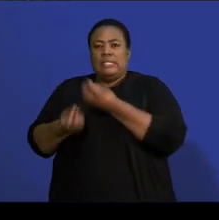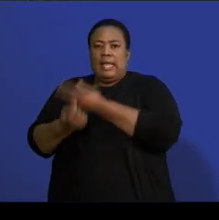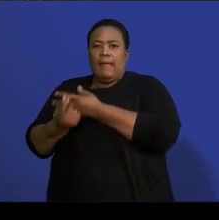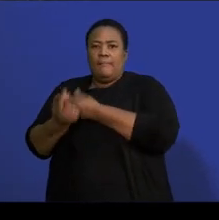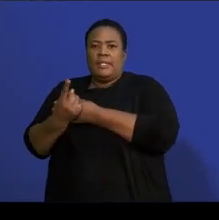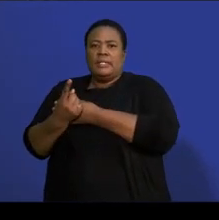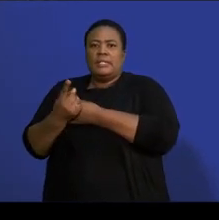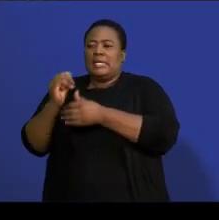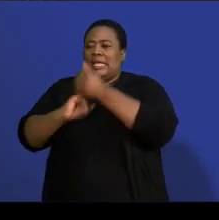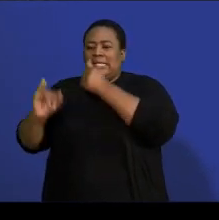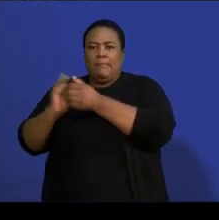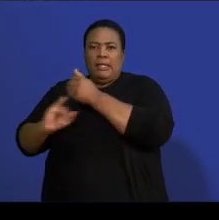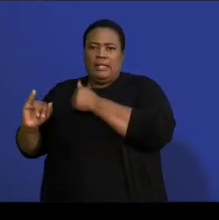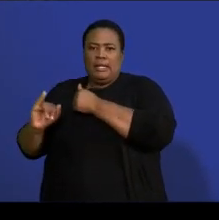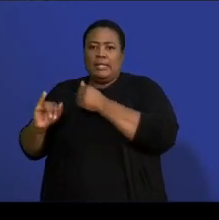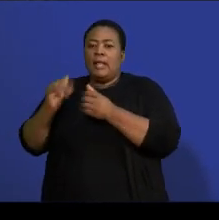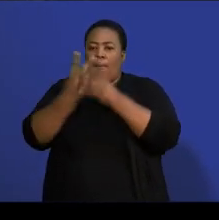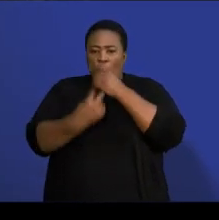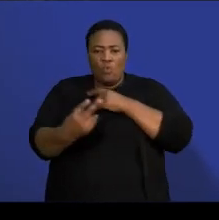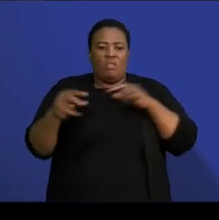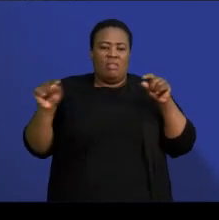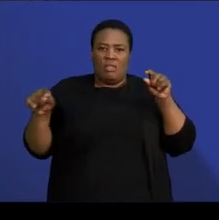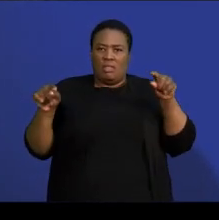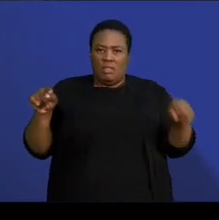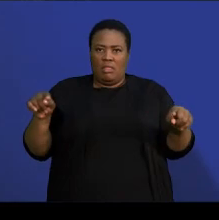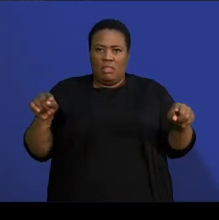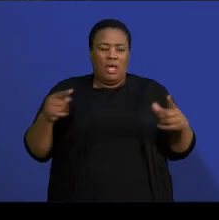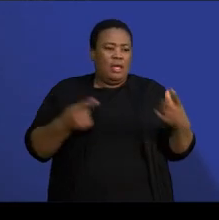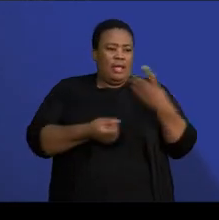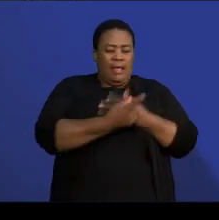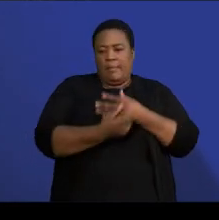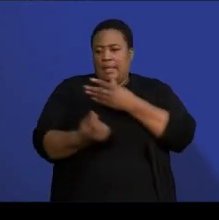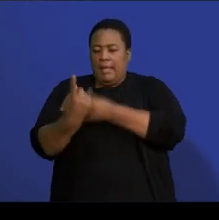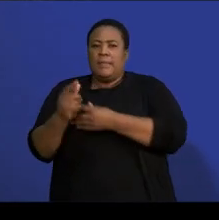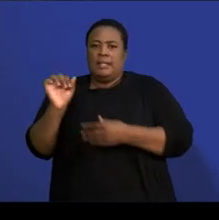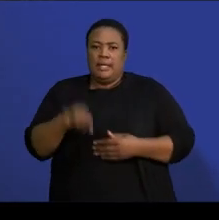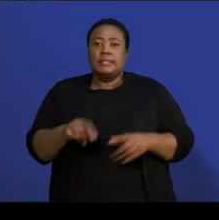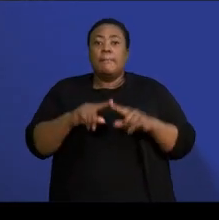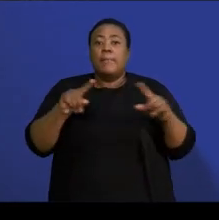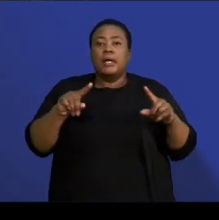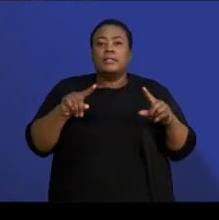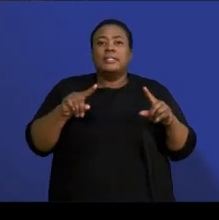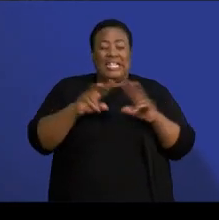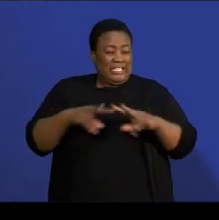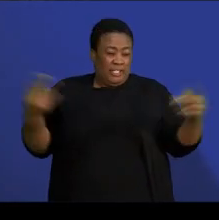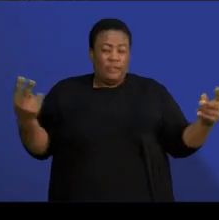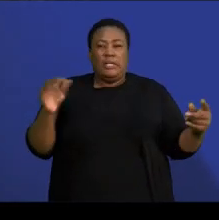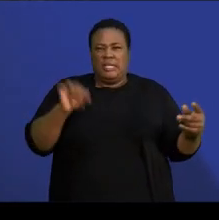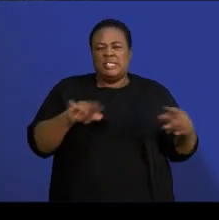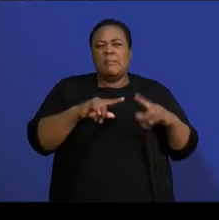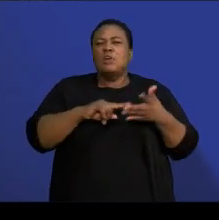events. But they differ a lot. And I will just show you now how they differ from one another.